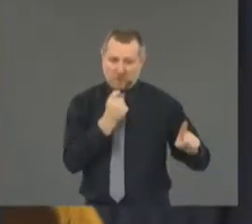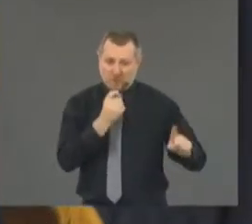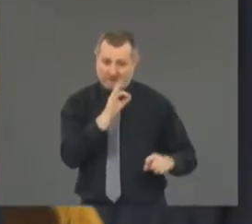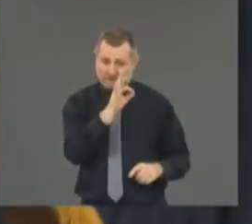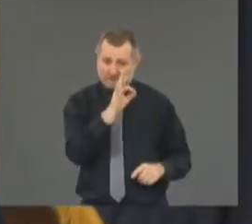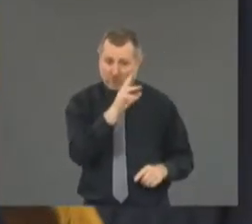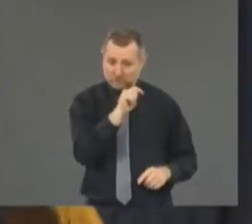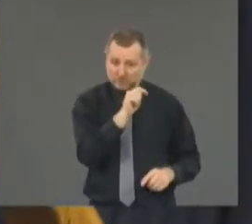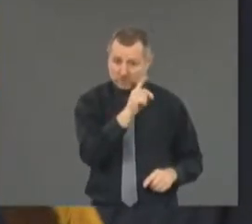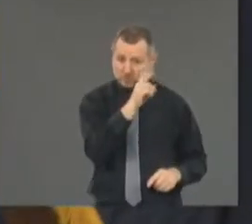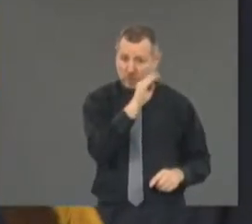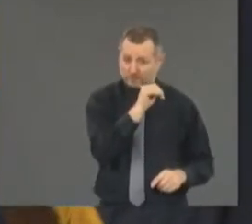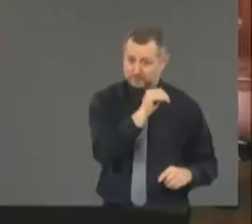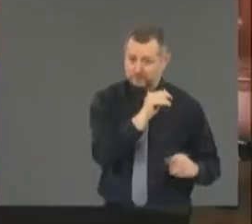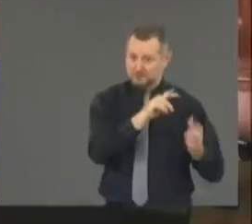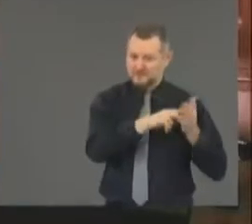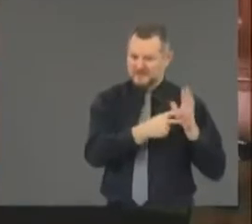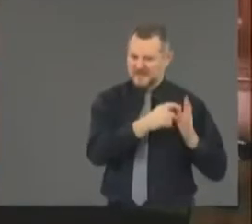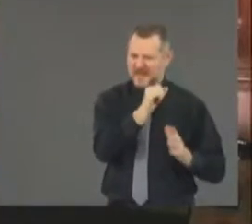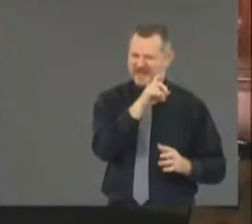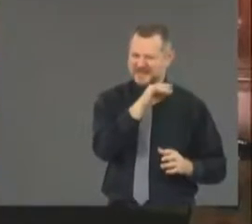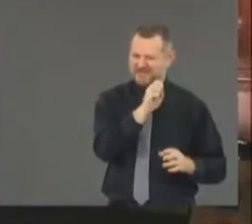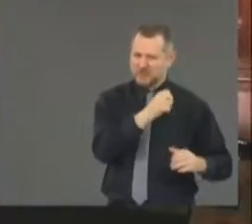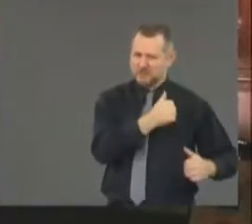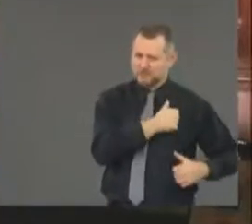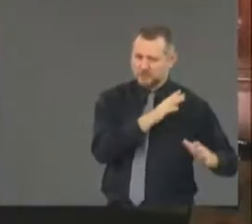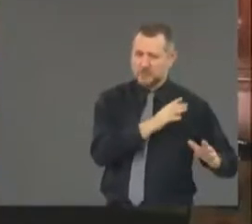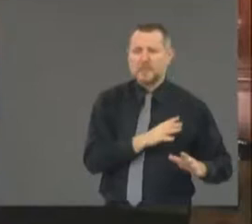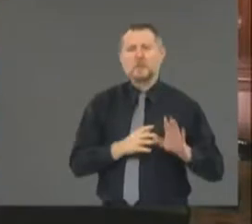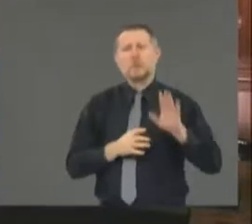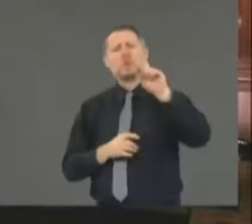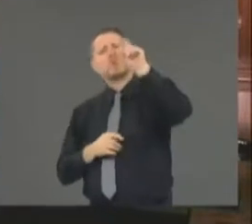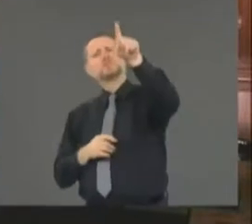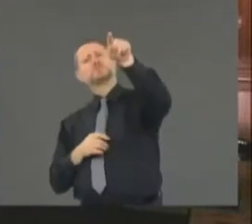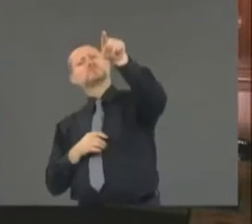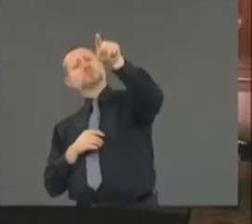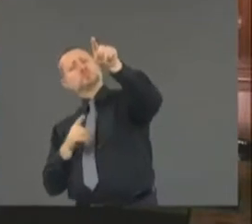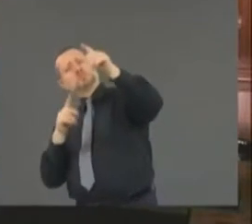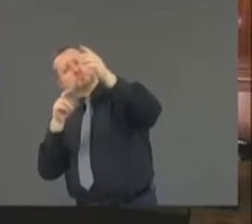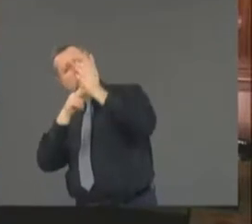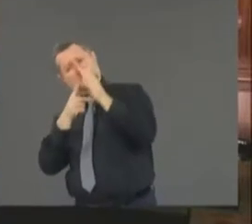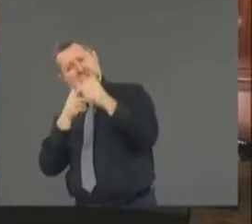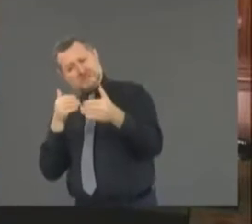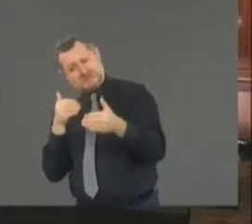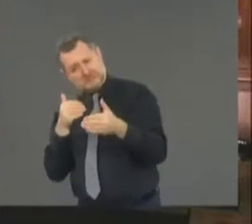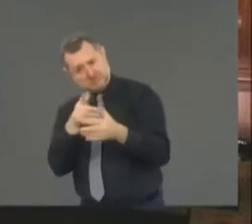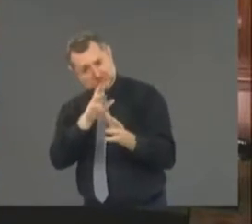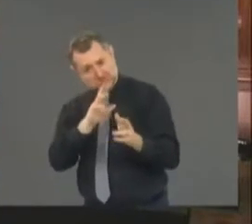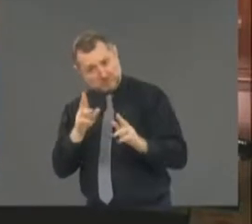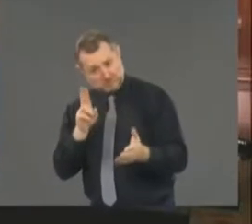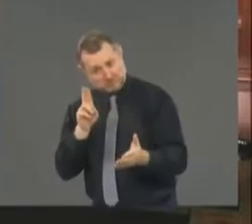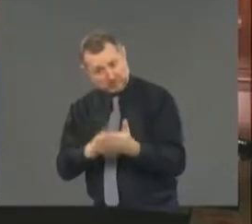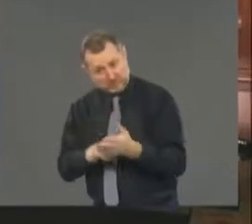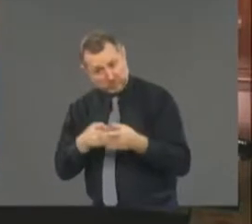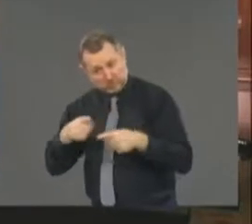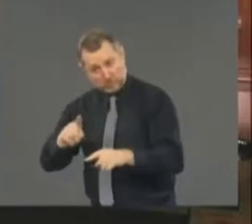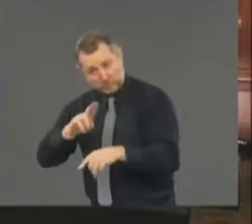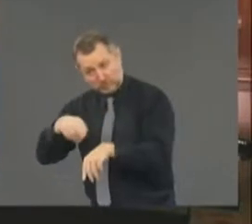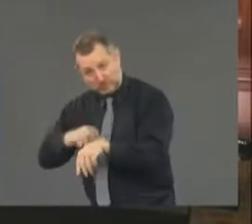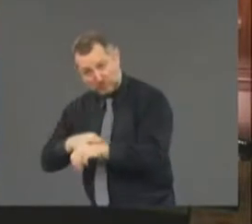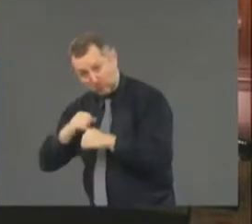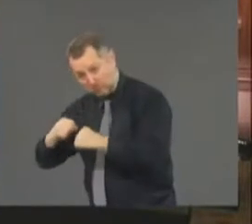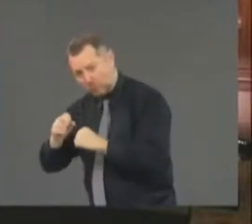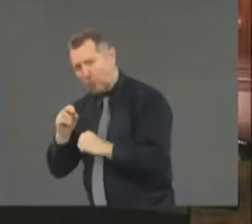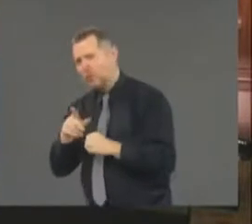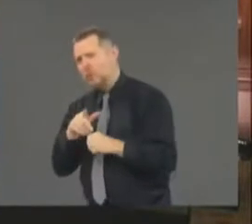question. Okay. So how close did you come to, uh, activating the National Guard for New York City? Did you ever suggest to